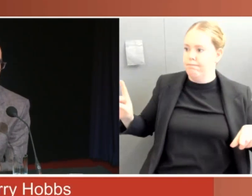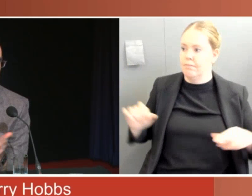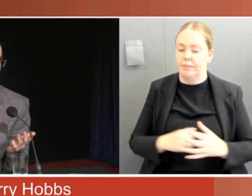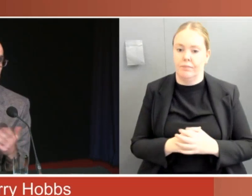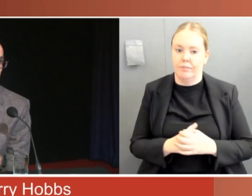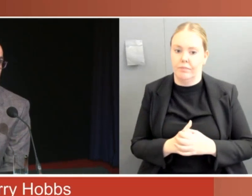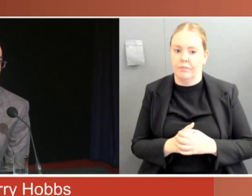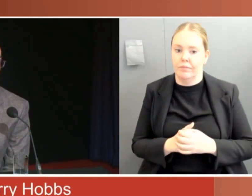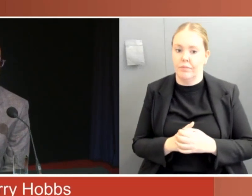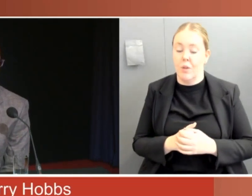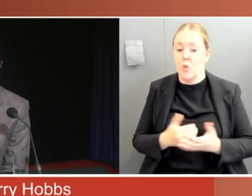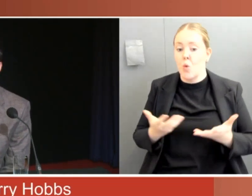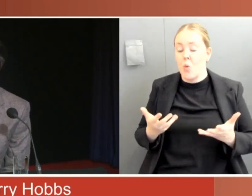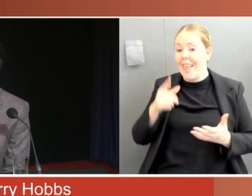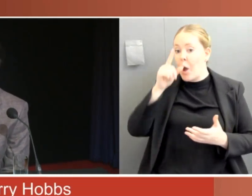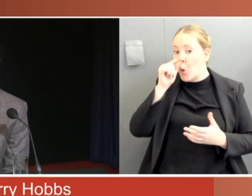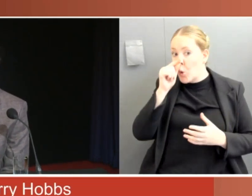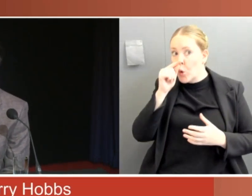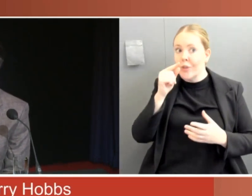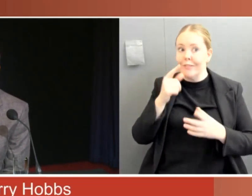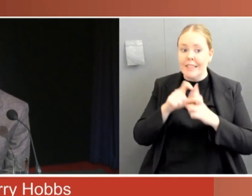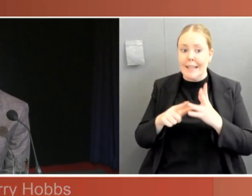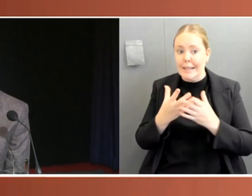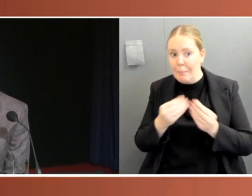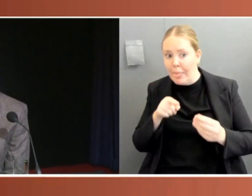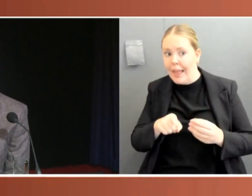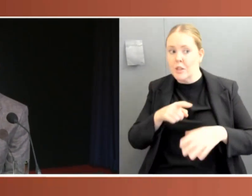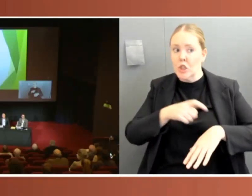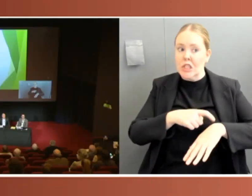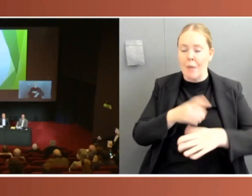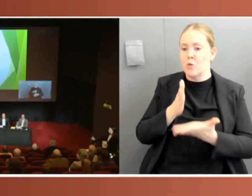then, but we just don't really know what happened. So I would agree with George then. There have been